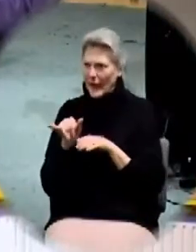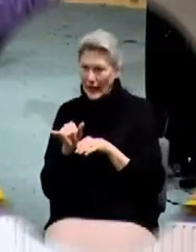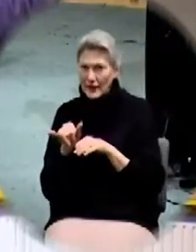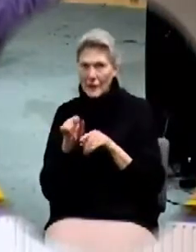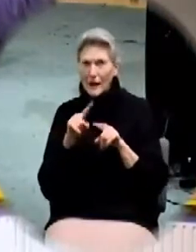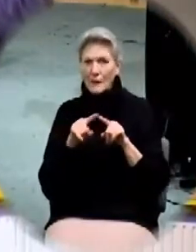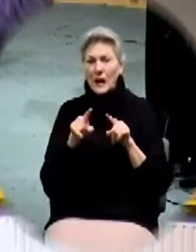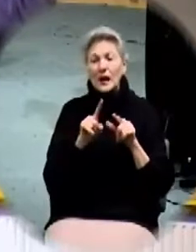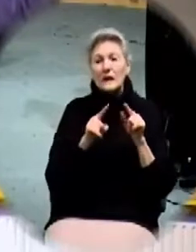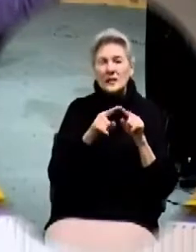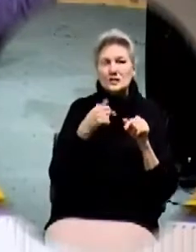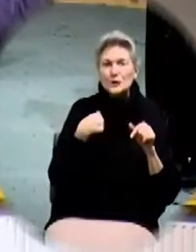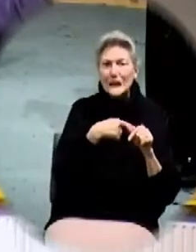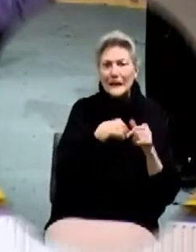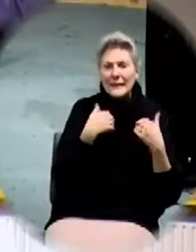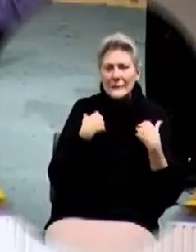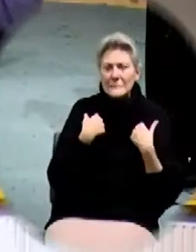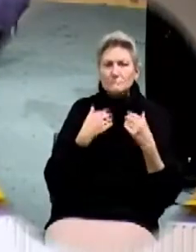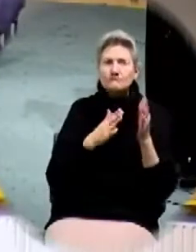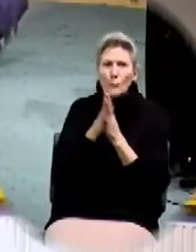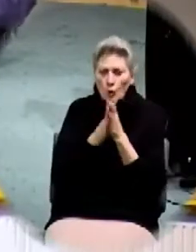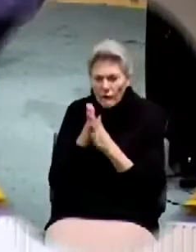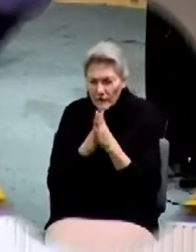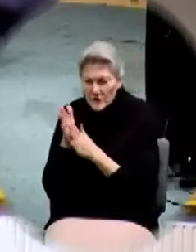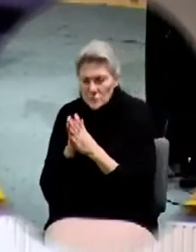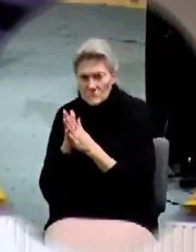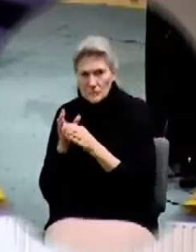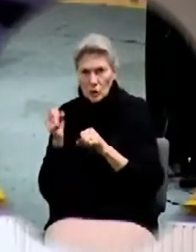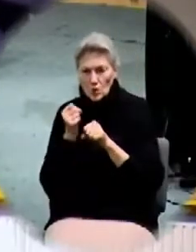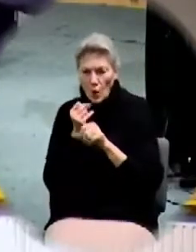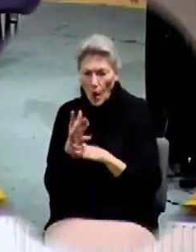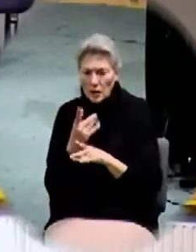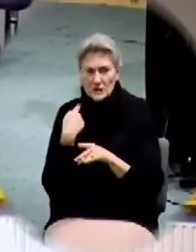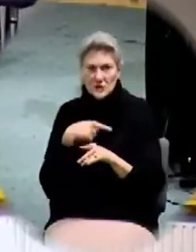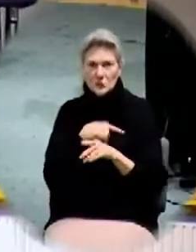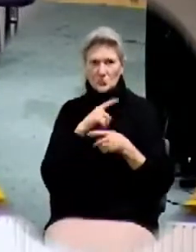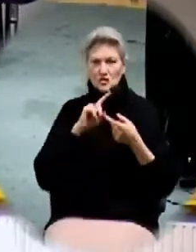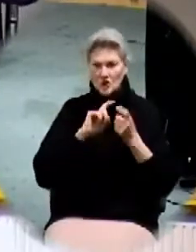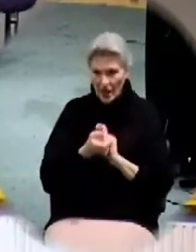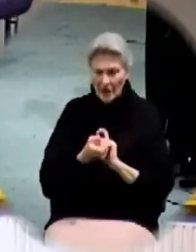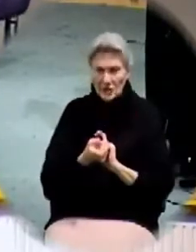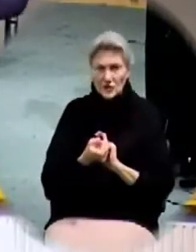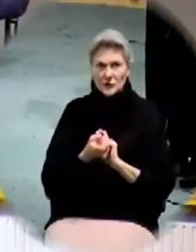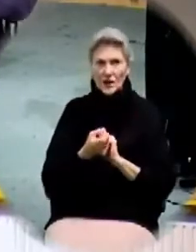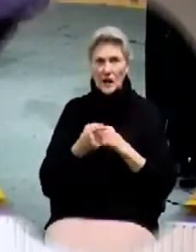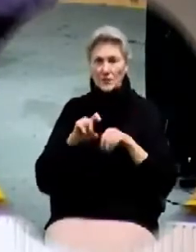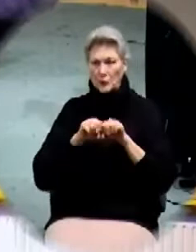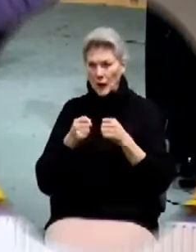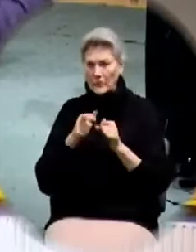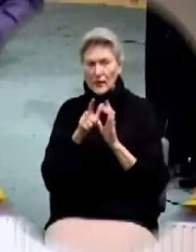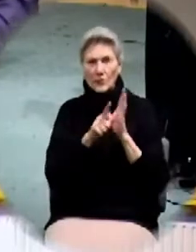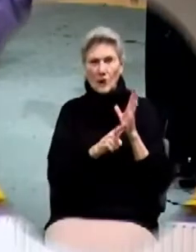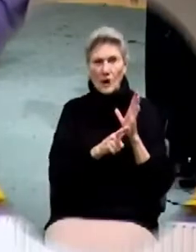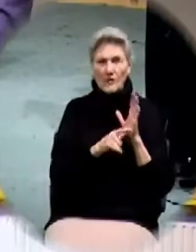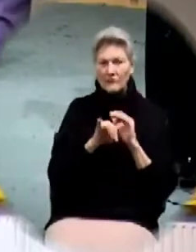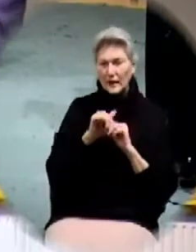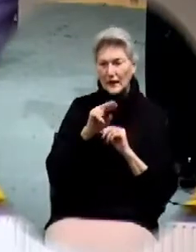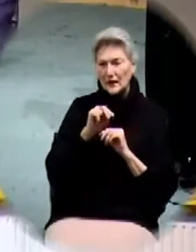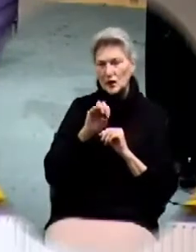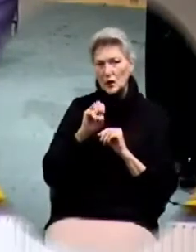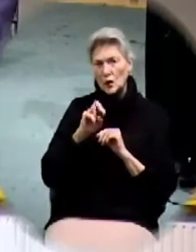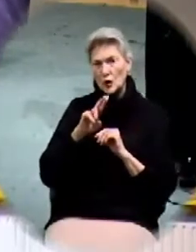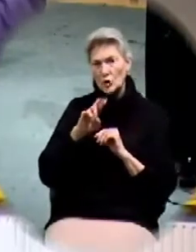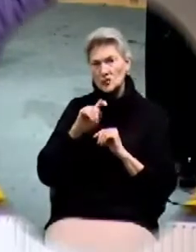of motivation to cause us to change and get up out of our chairs and break the law of inertia, we will continue